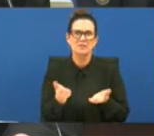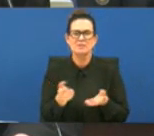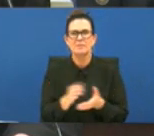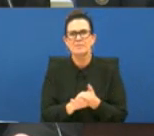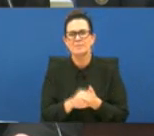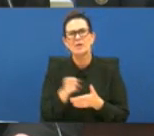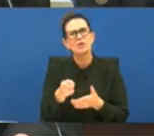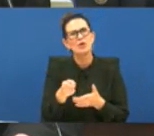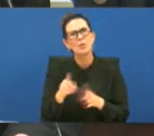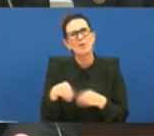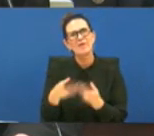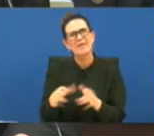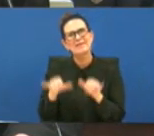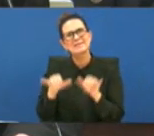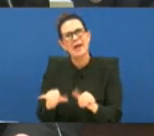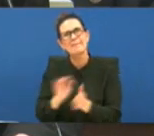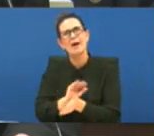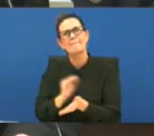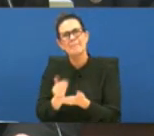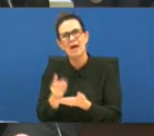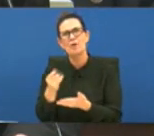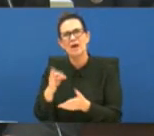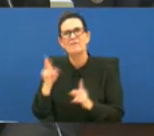amount of people for the services